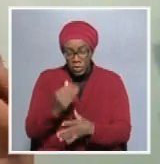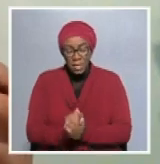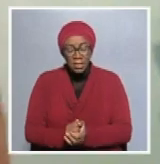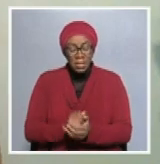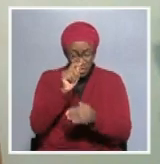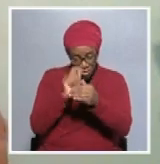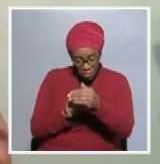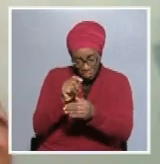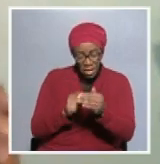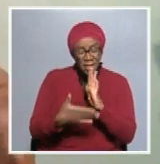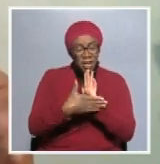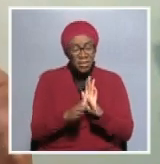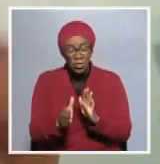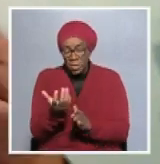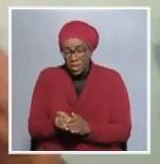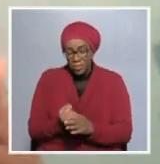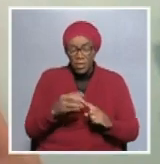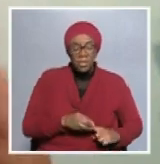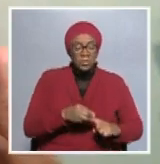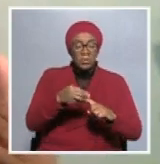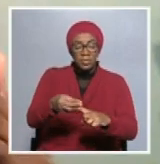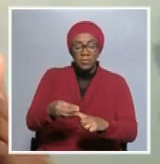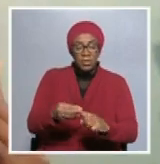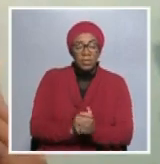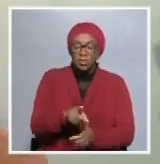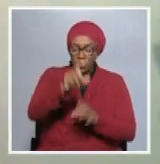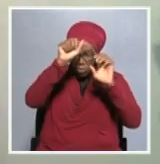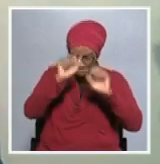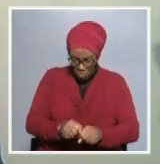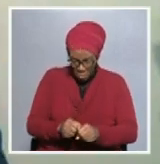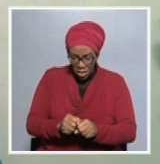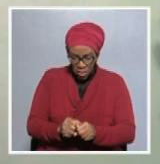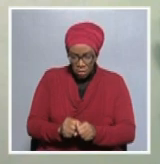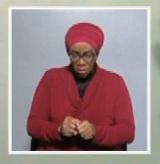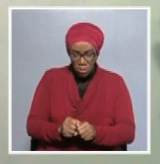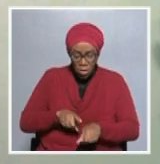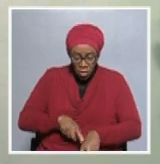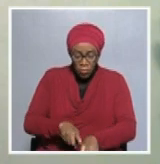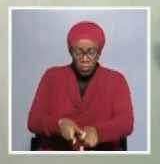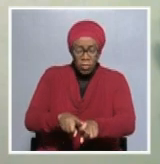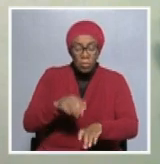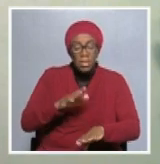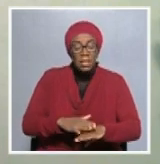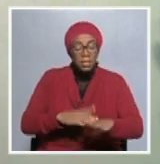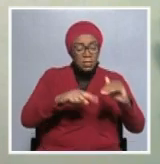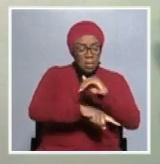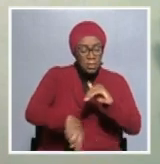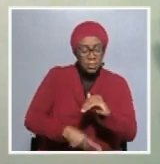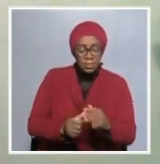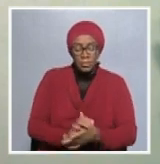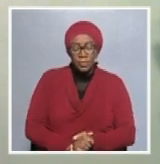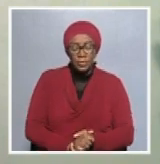open up, they have got their own specifications which you need to meet as a country. So the first strategy in removing